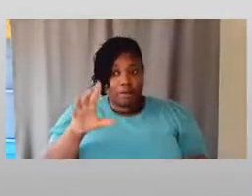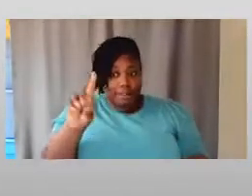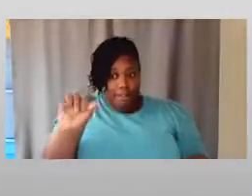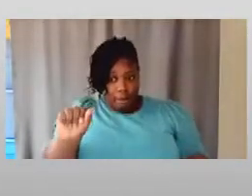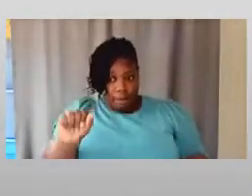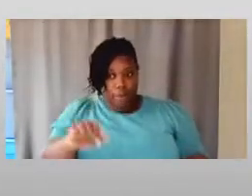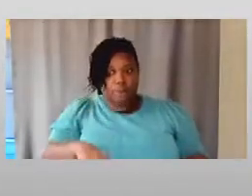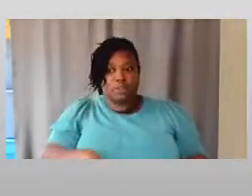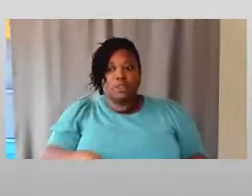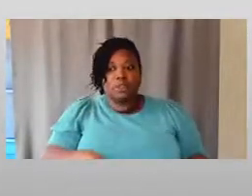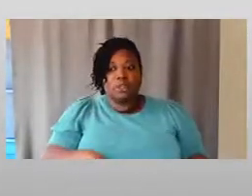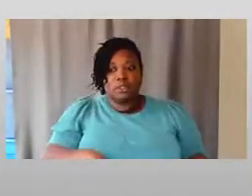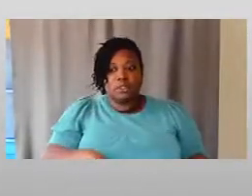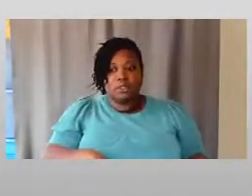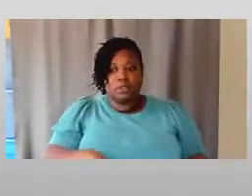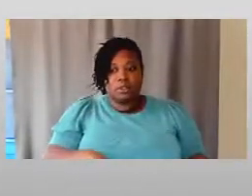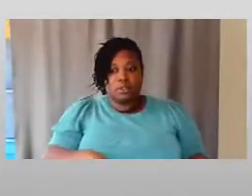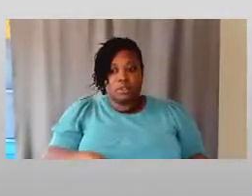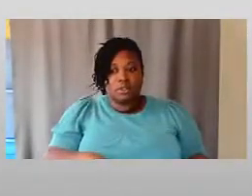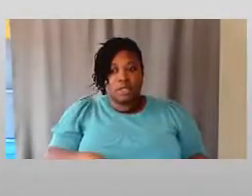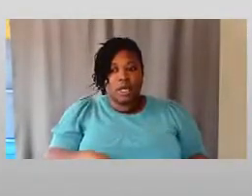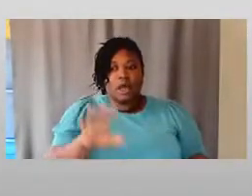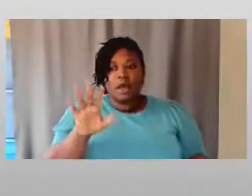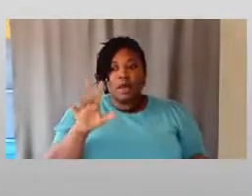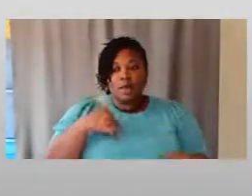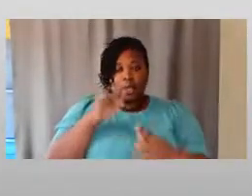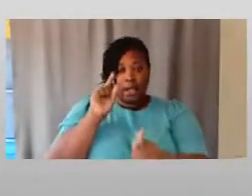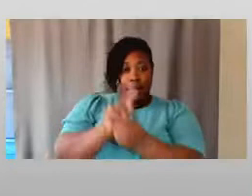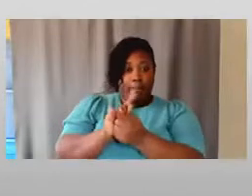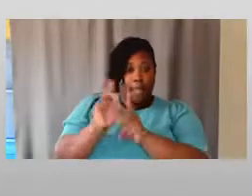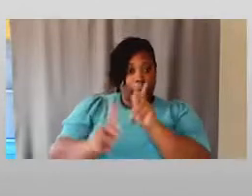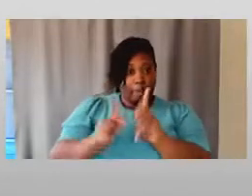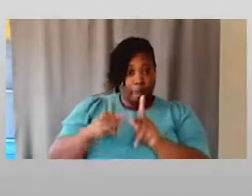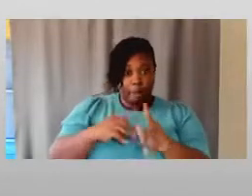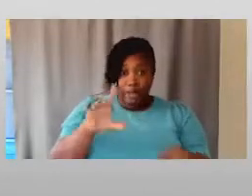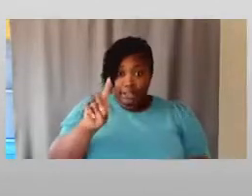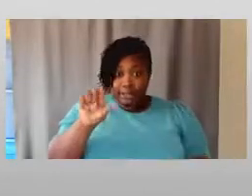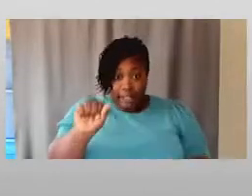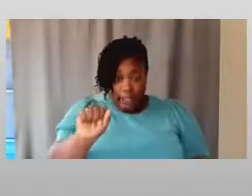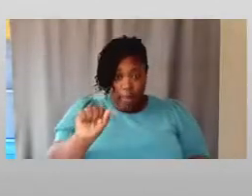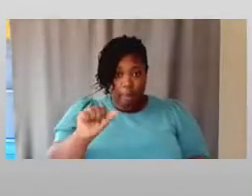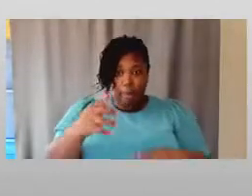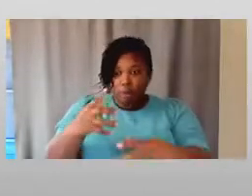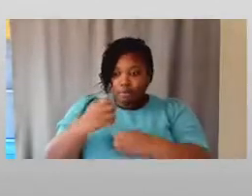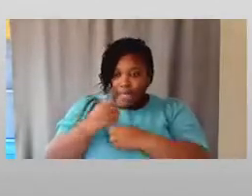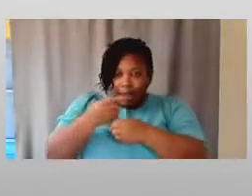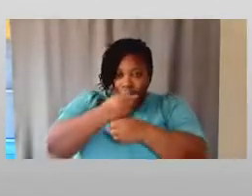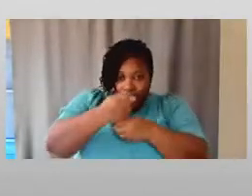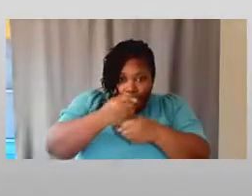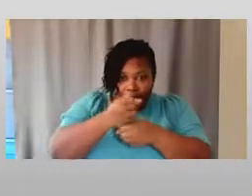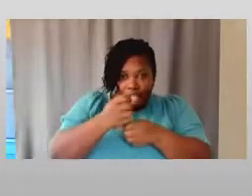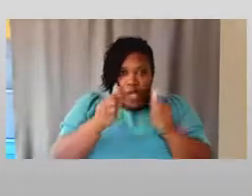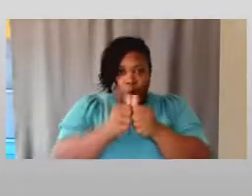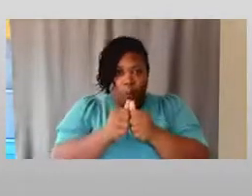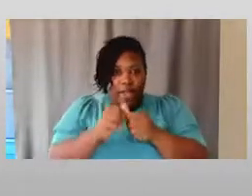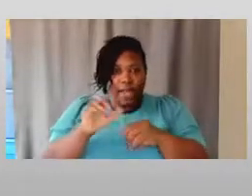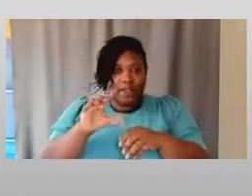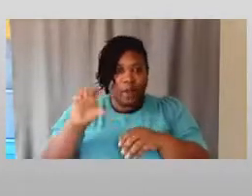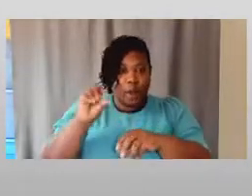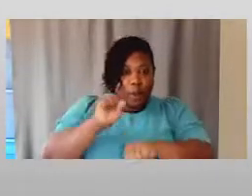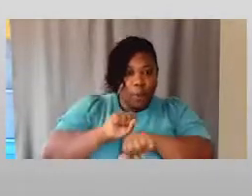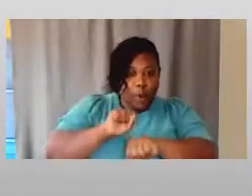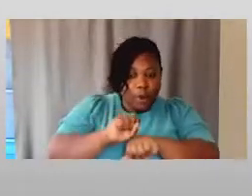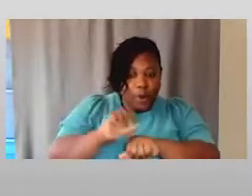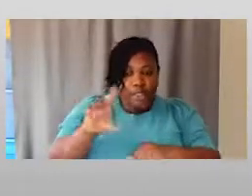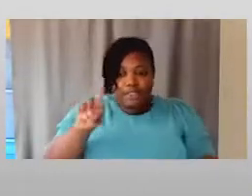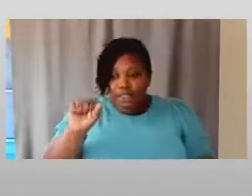I mean, events where I meet people that are disabled, getting coffee with a co-worker that's